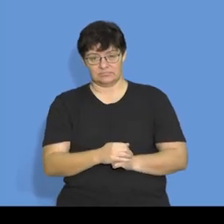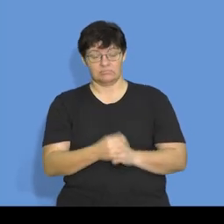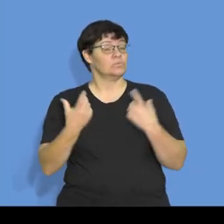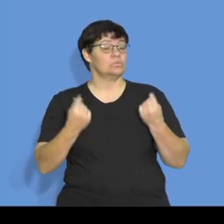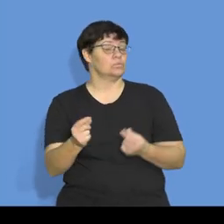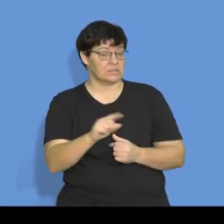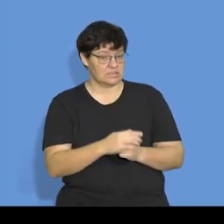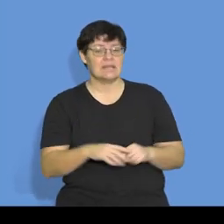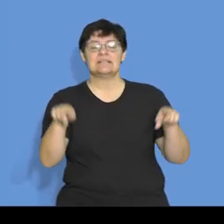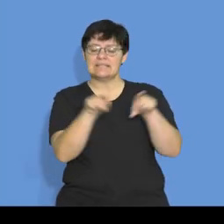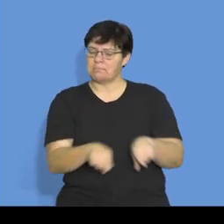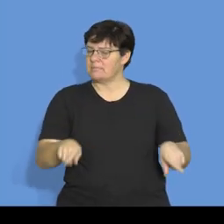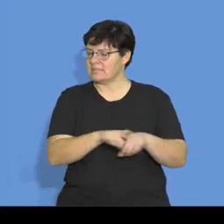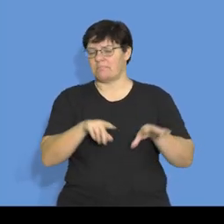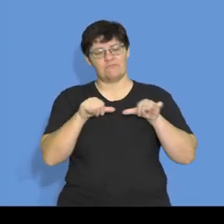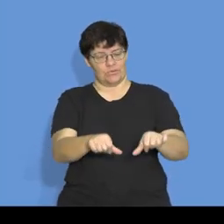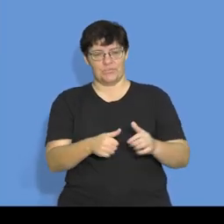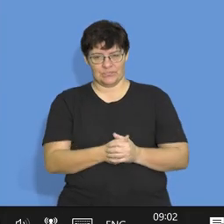Same procedure. Here goes.